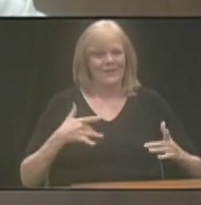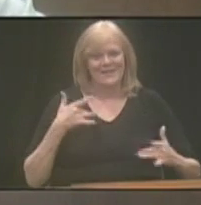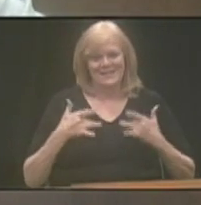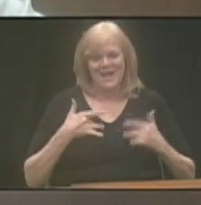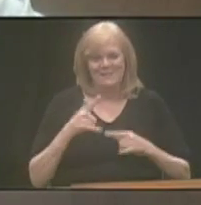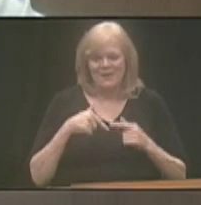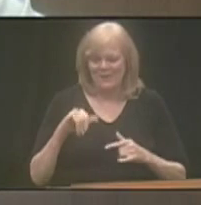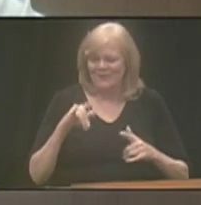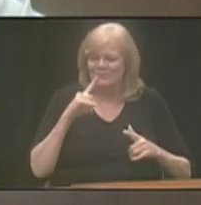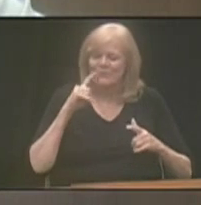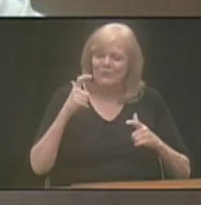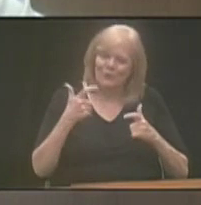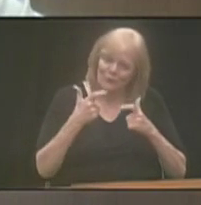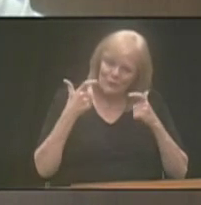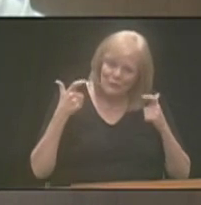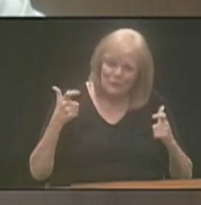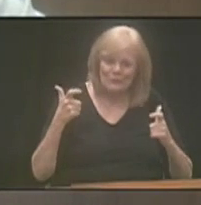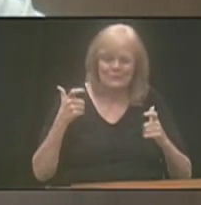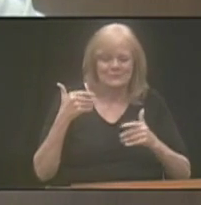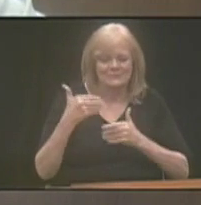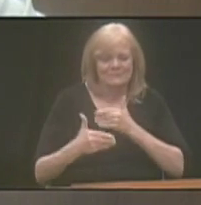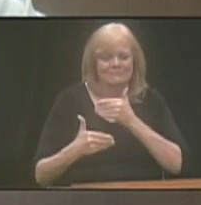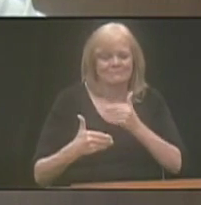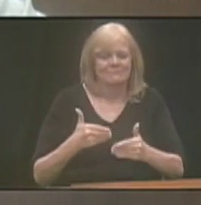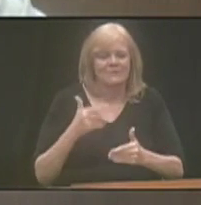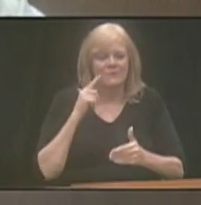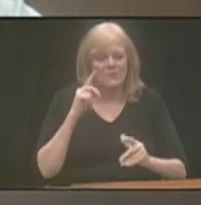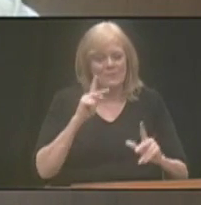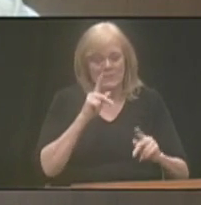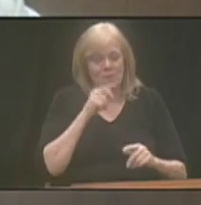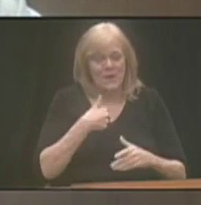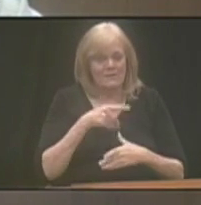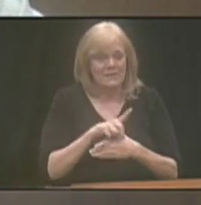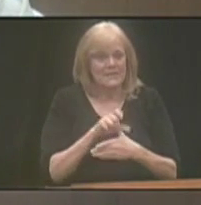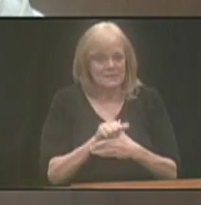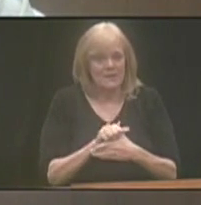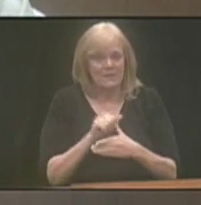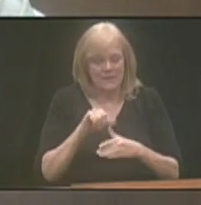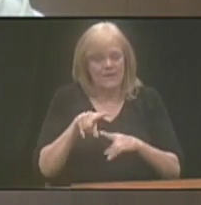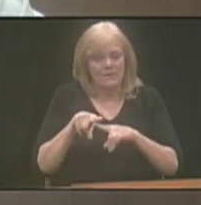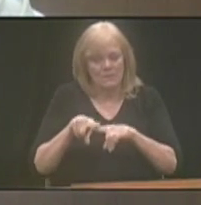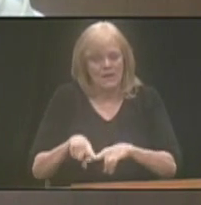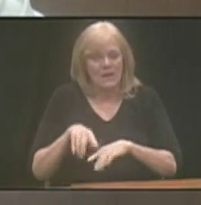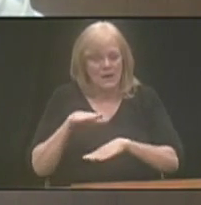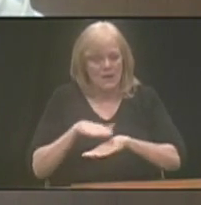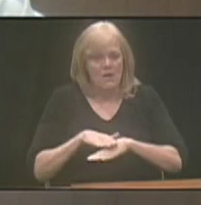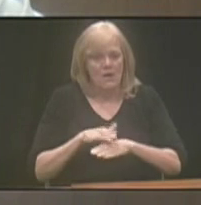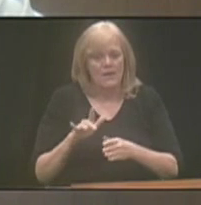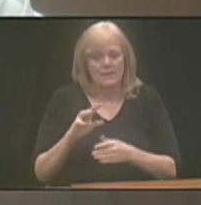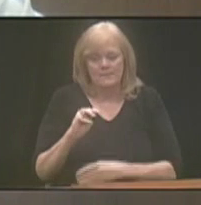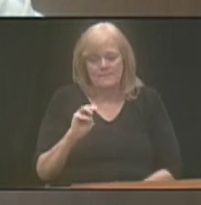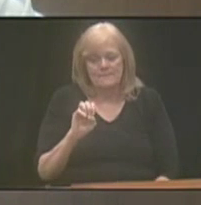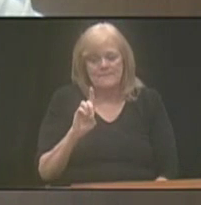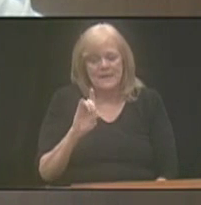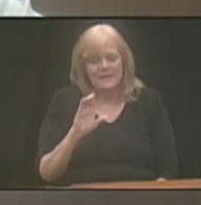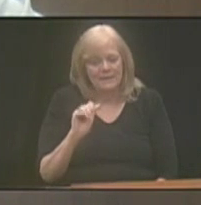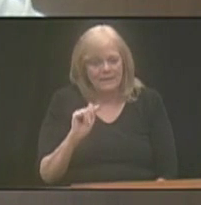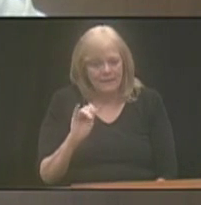a huge step in the right direction for persons that have disabilities that rely on Medicaid.